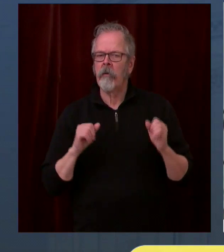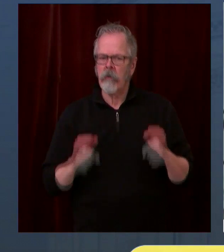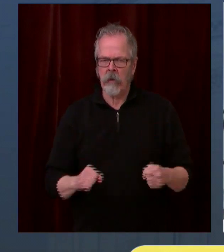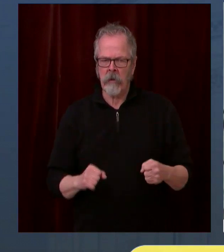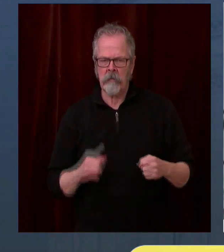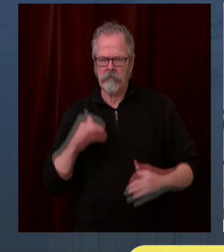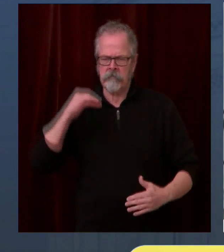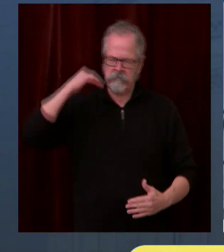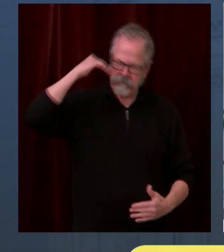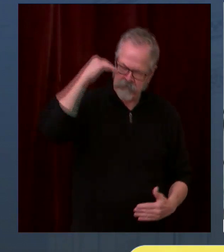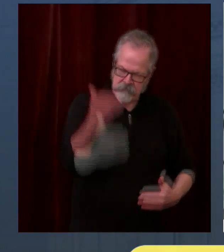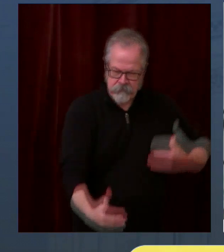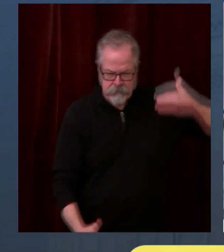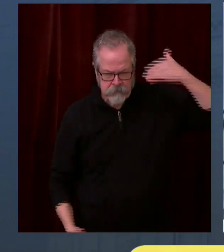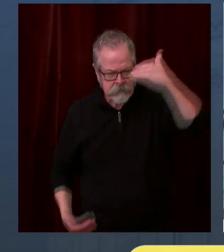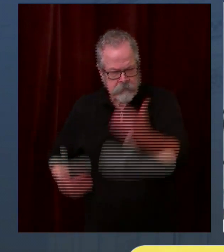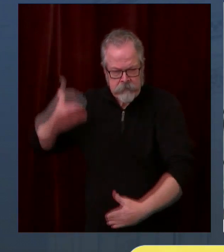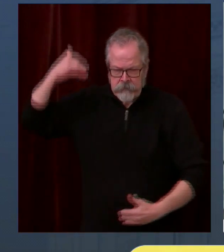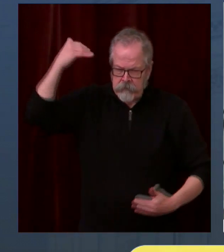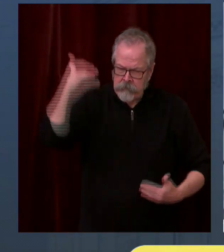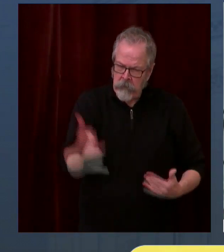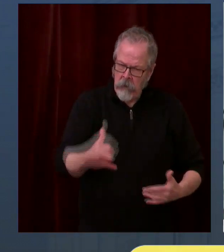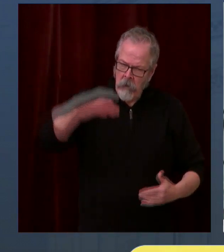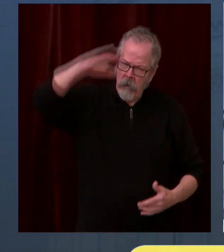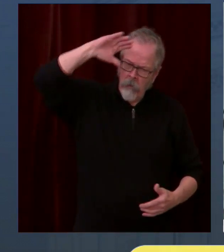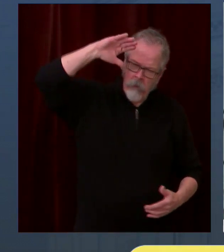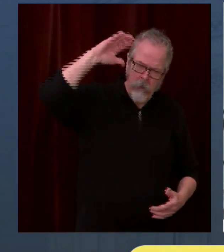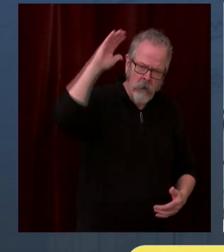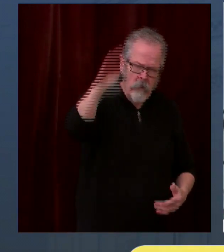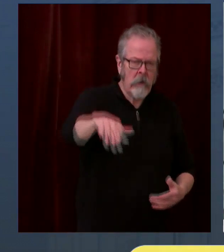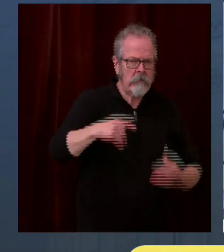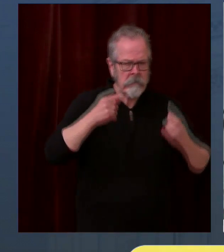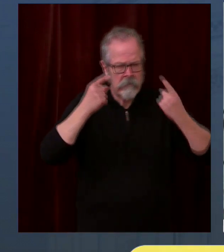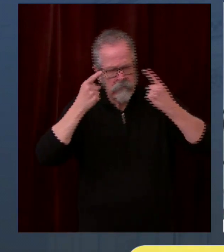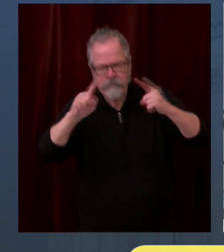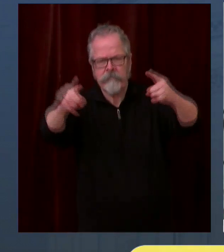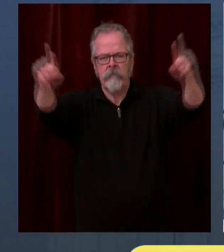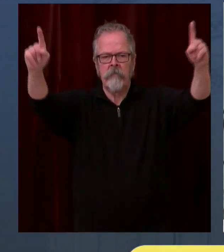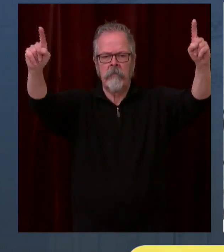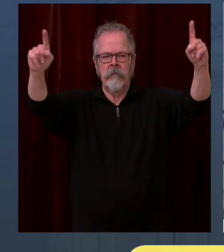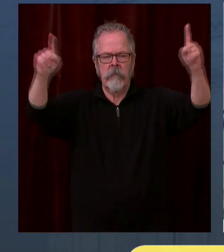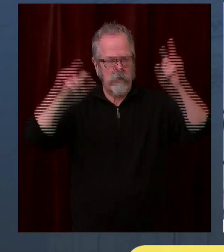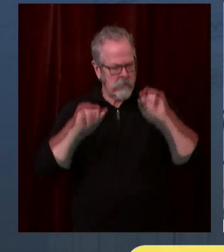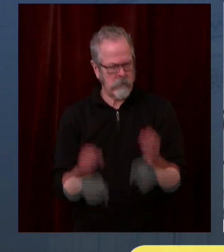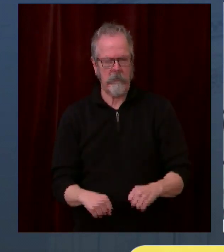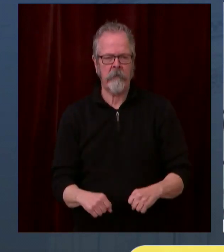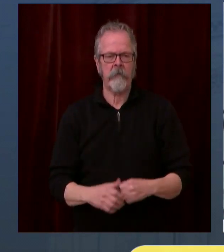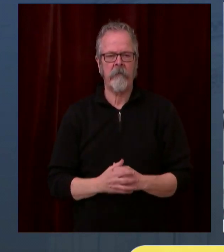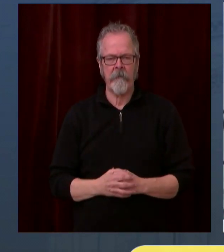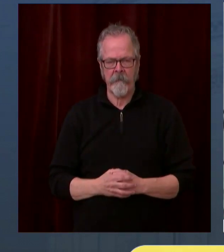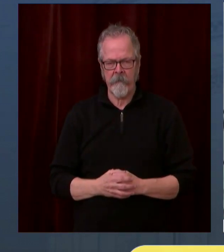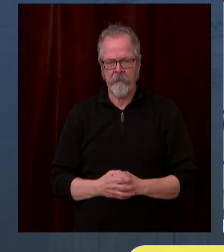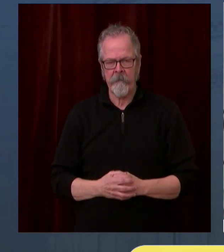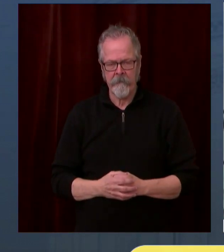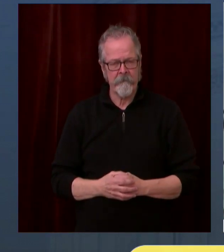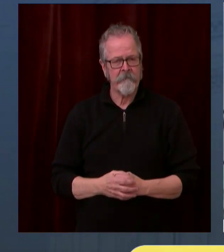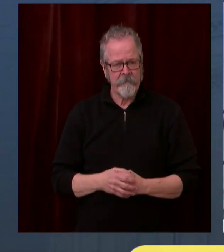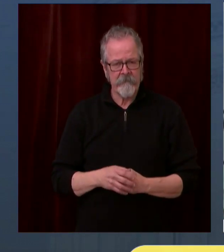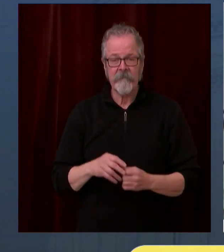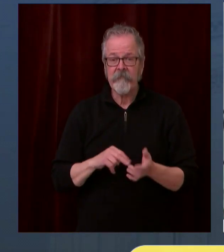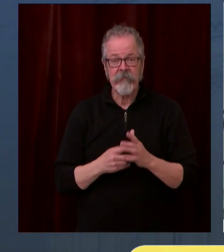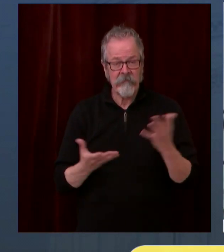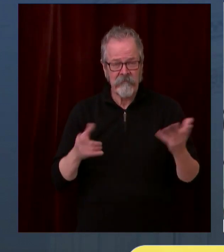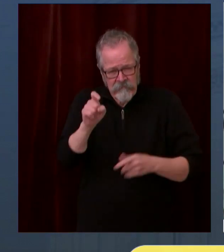pandemic behind us, that we need to make sure that we get people vaccinated. Thank you very much for listening to me.